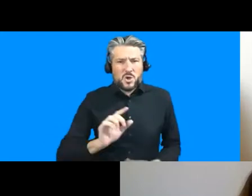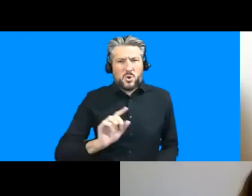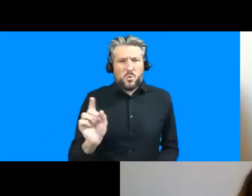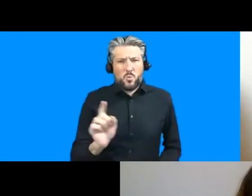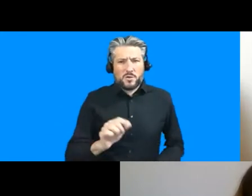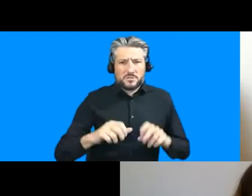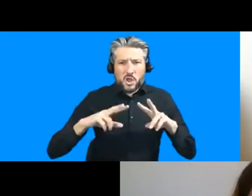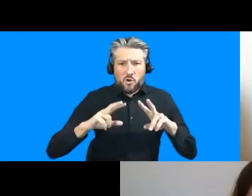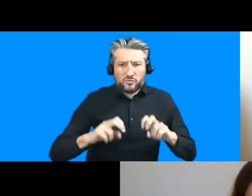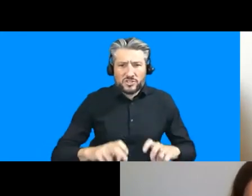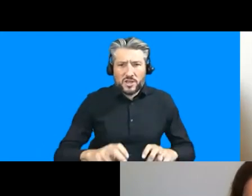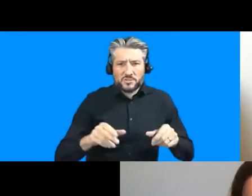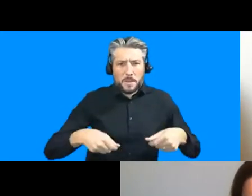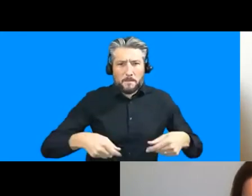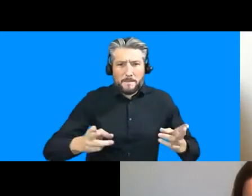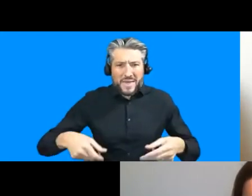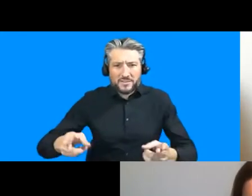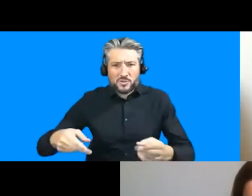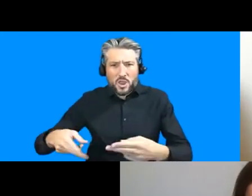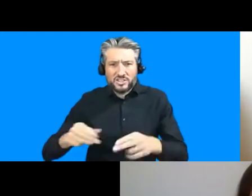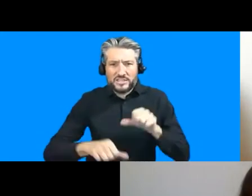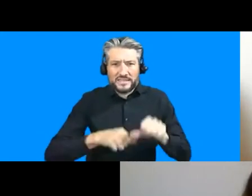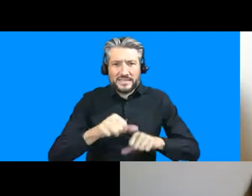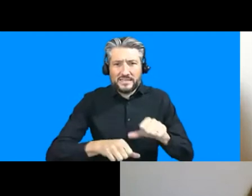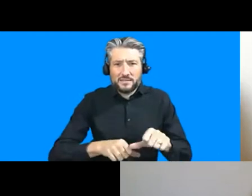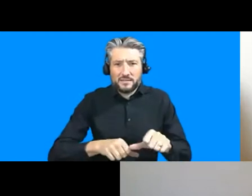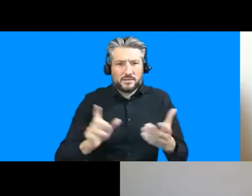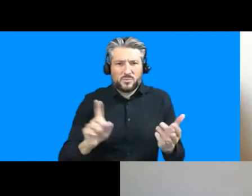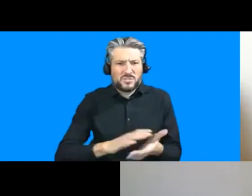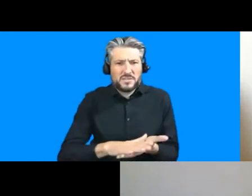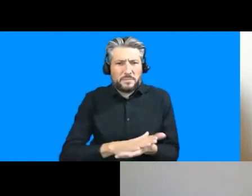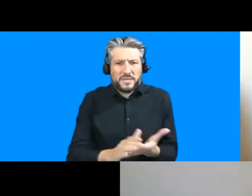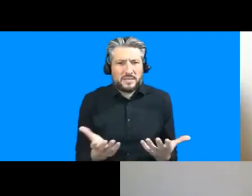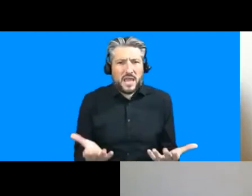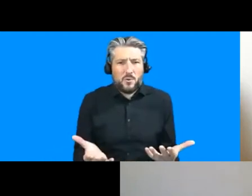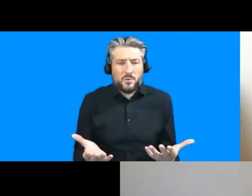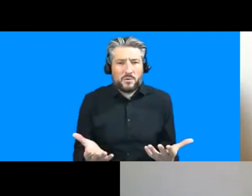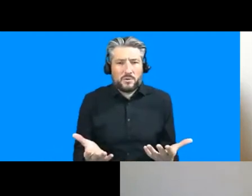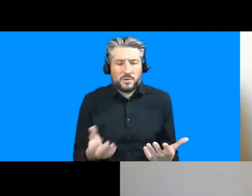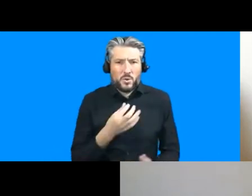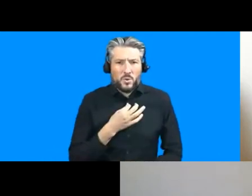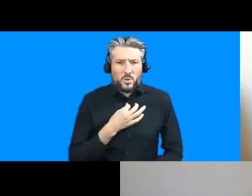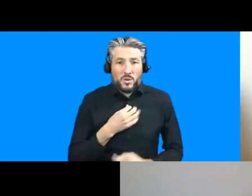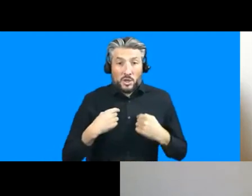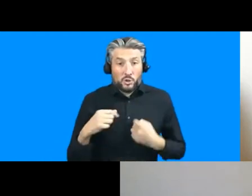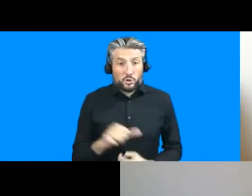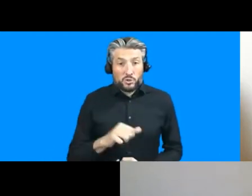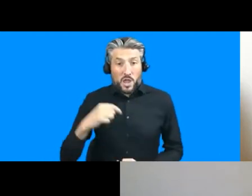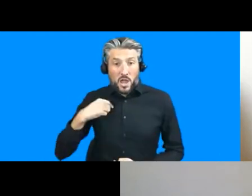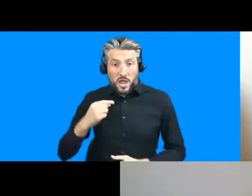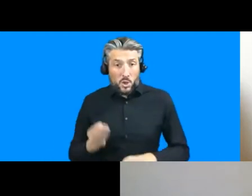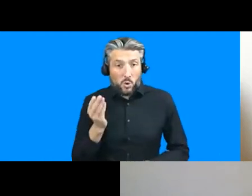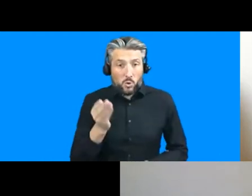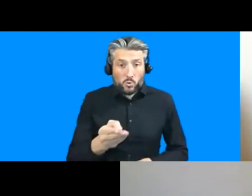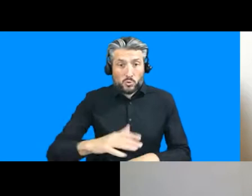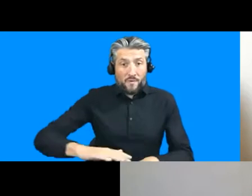methodology mean in this current moment this is a very risky situation uh do i put myself in the field and in doing so